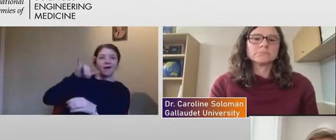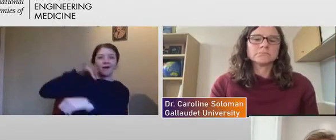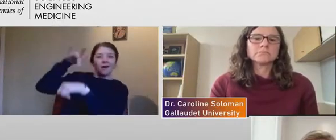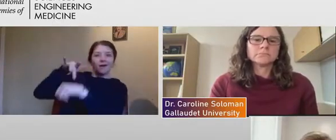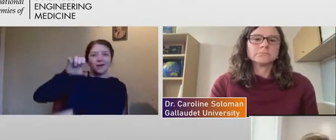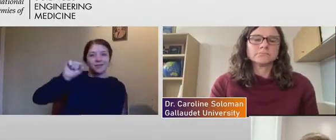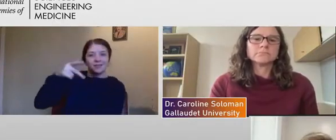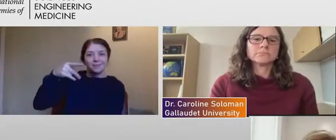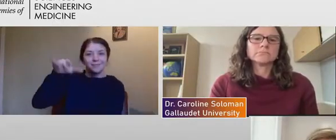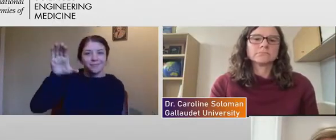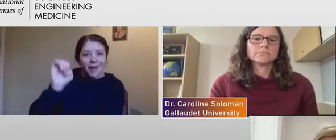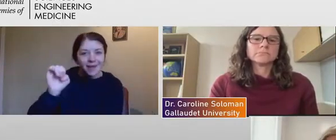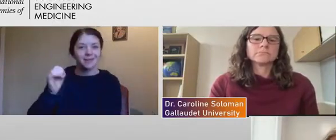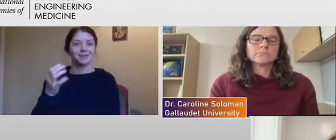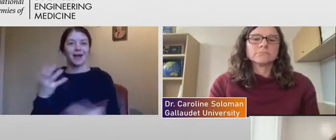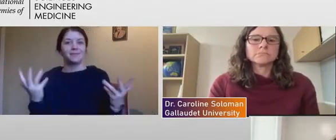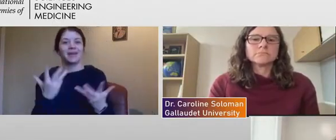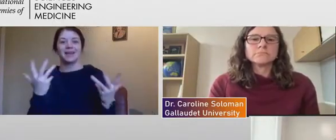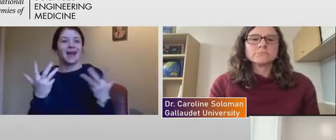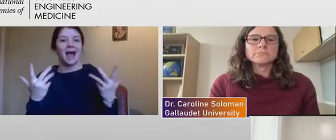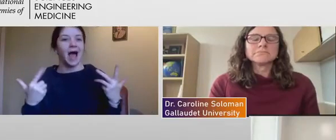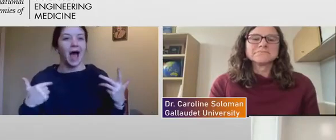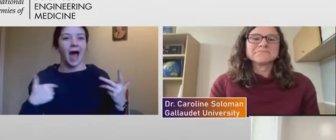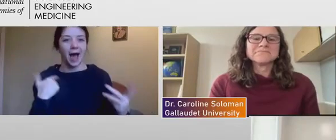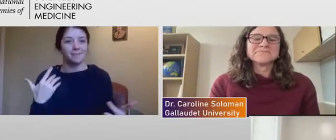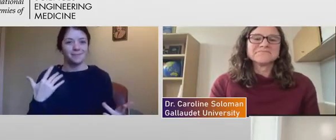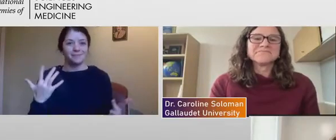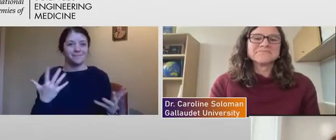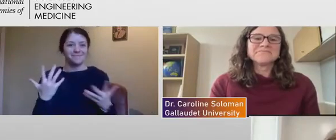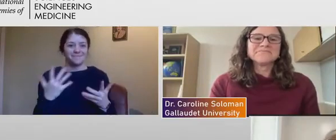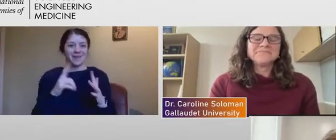I mean, like, I'm starting to get, uh, right. Uh,